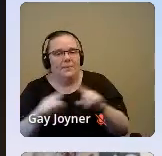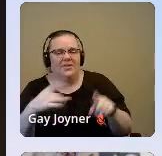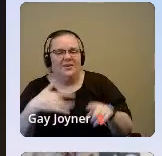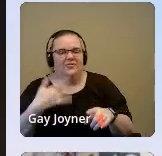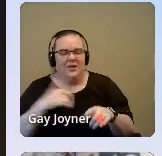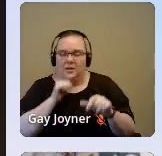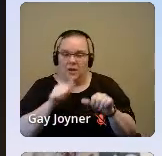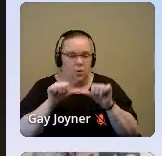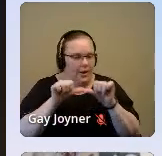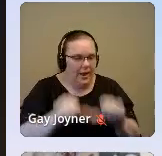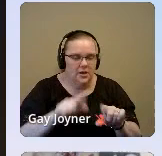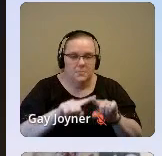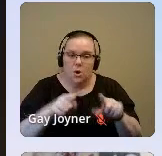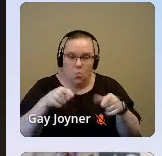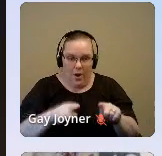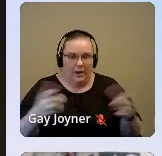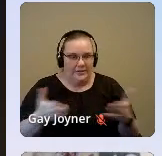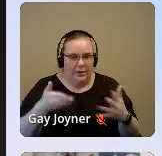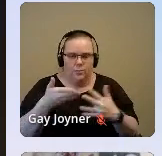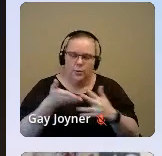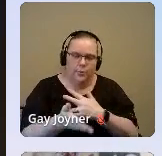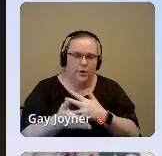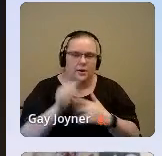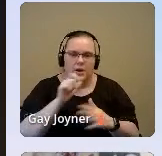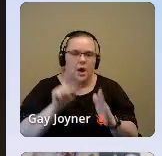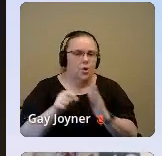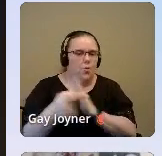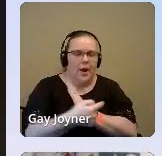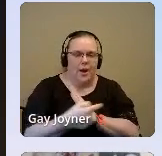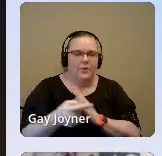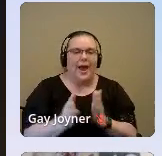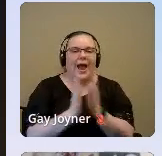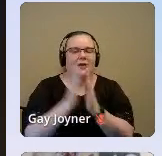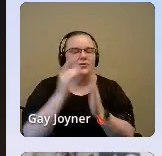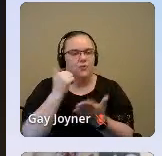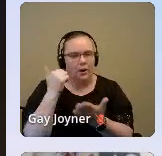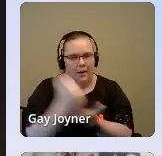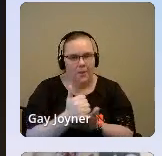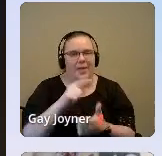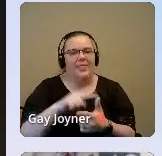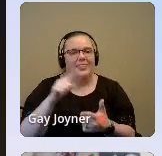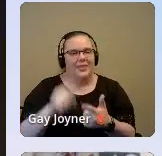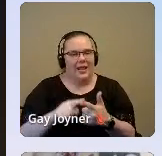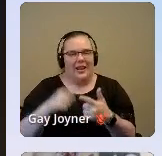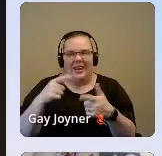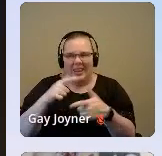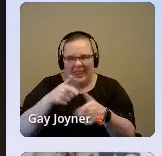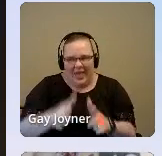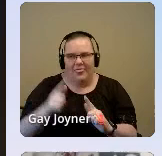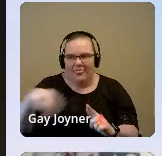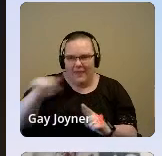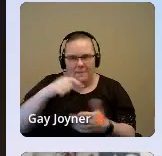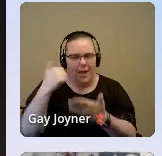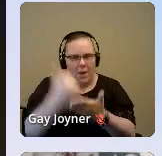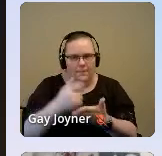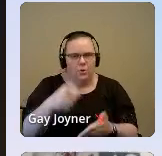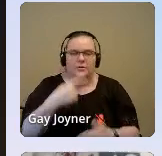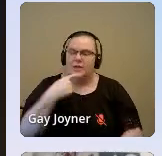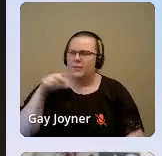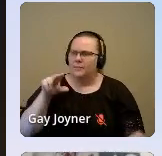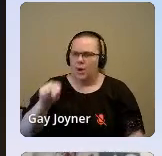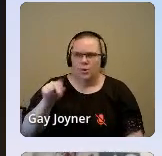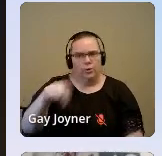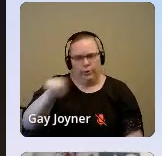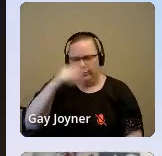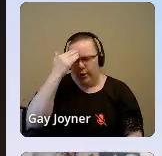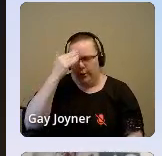but while it's here, move through it. Not around. Ask for help and then let them help you. Tell them no. You know who they